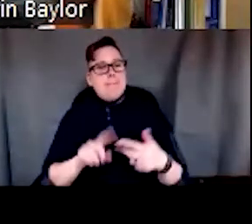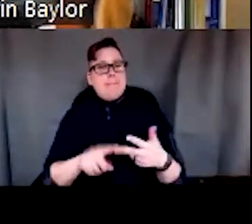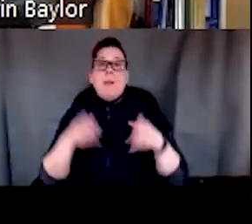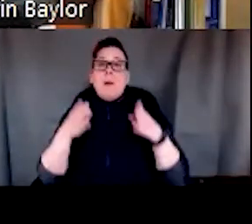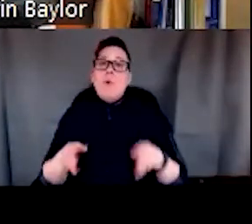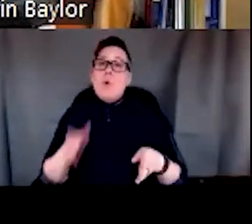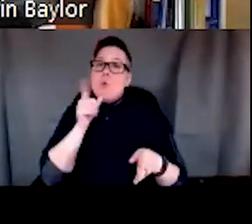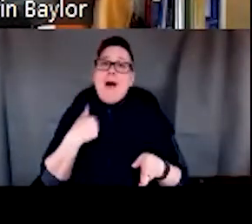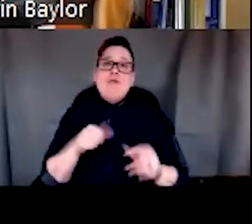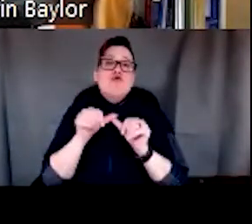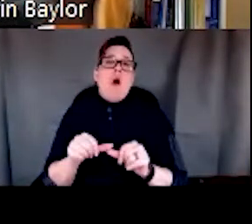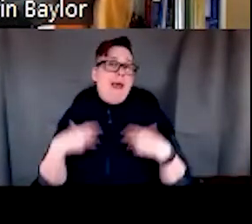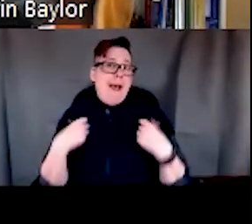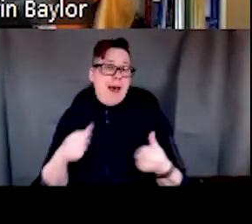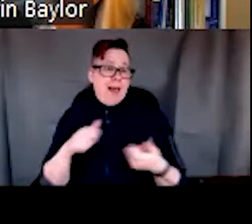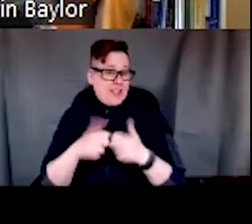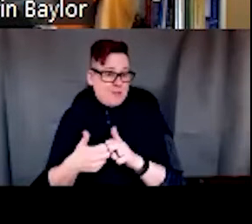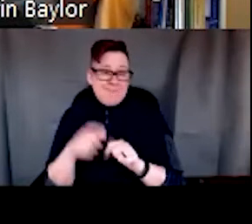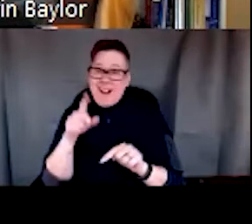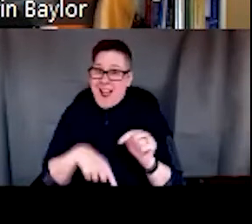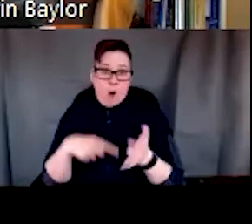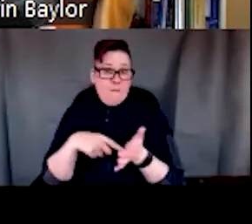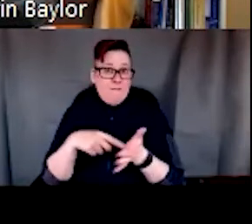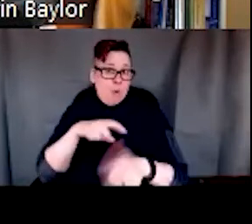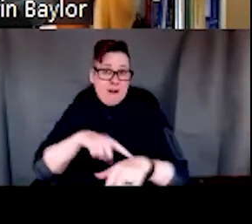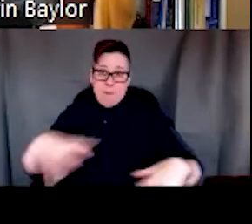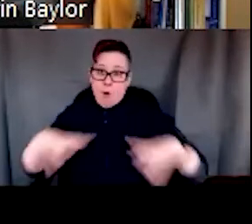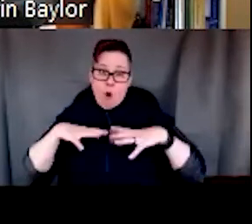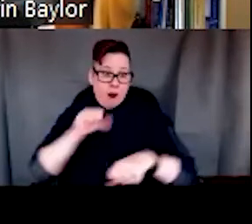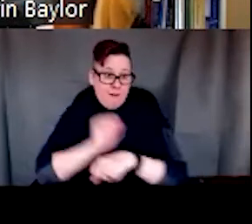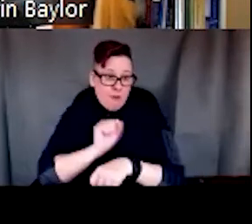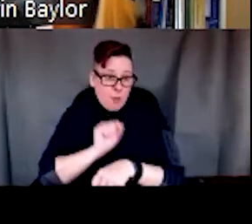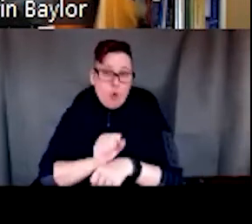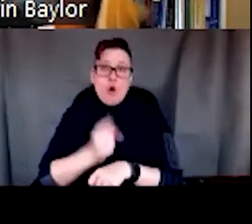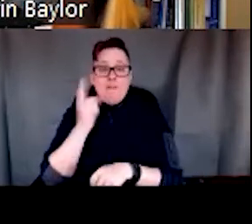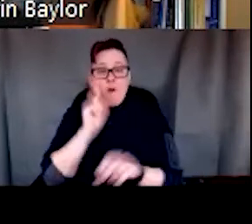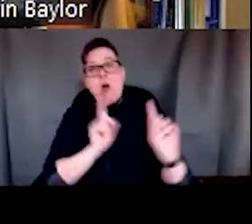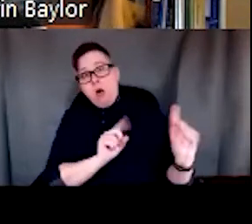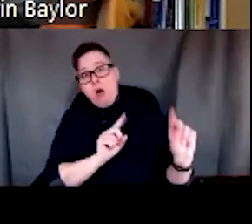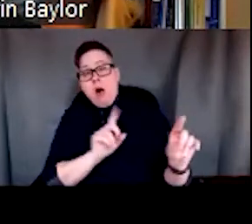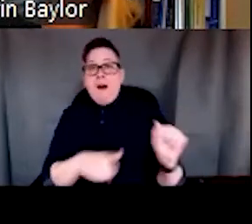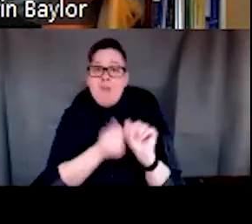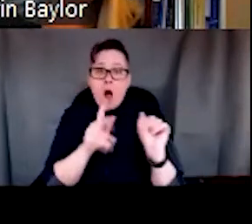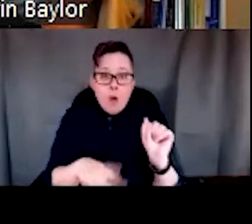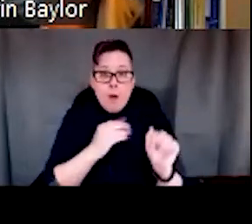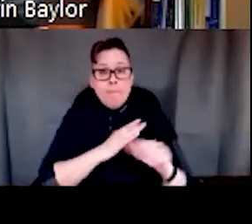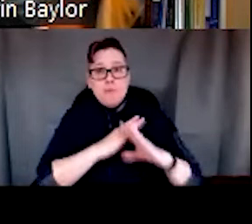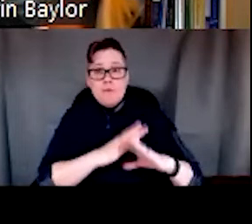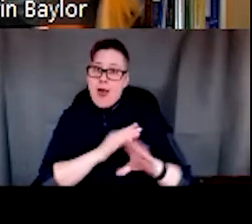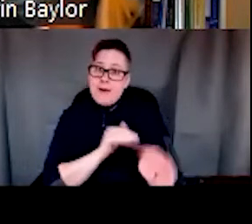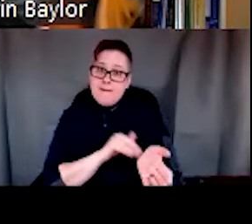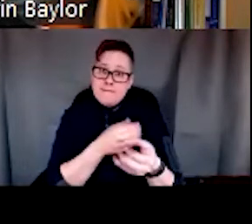chronic health issues that really can't afford to take time off of work for all of the follow-up care or preventative visits.